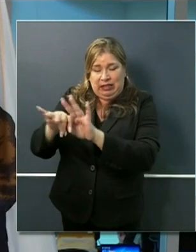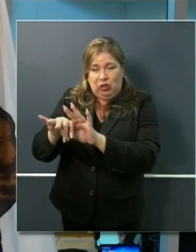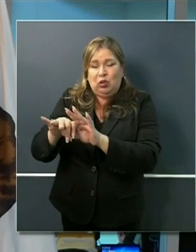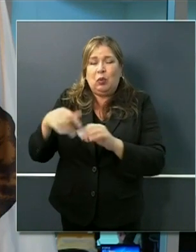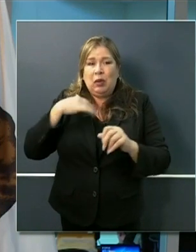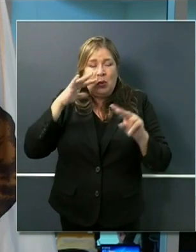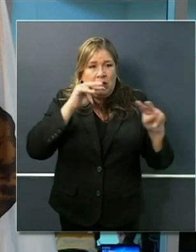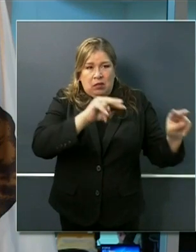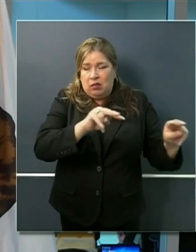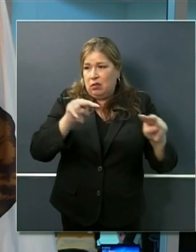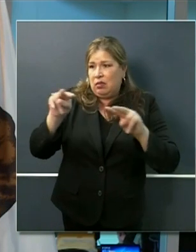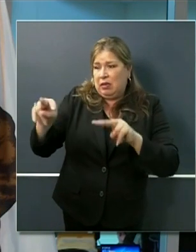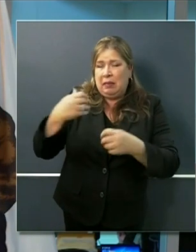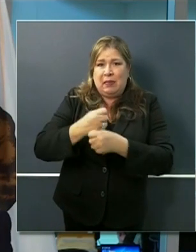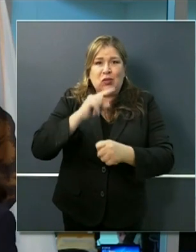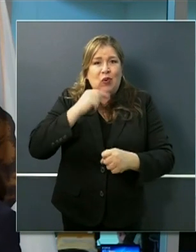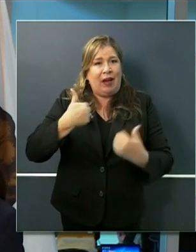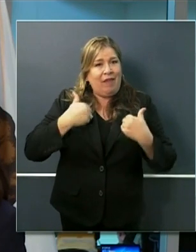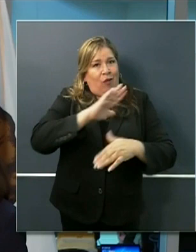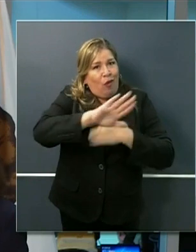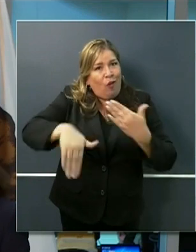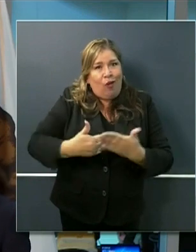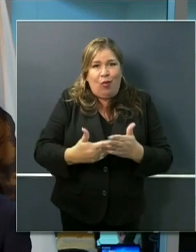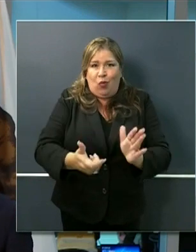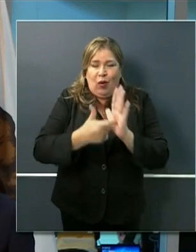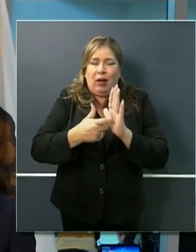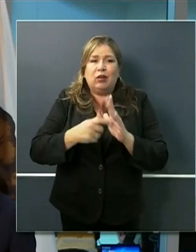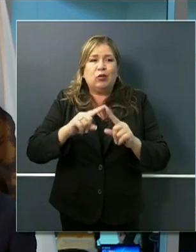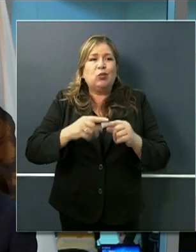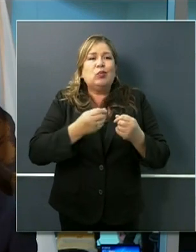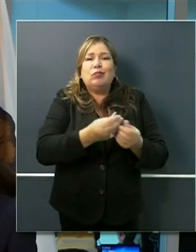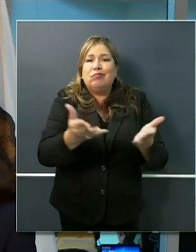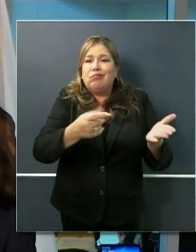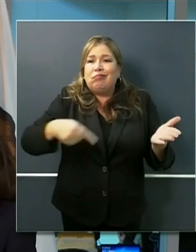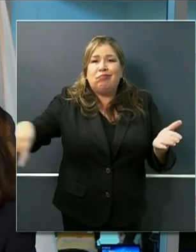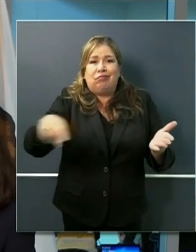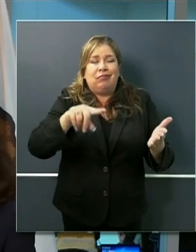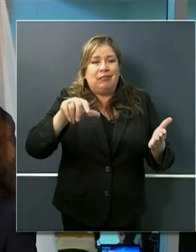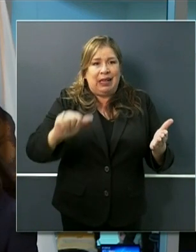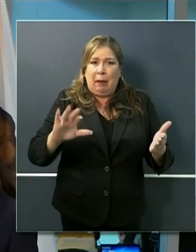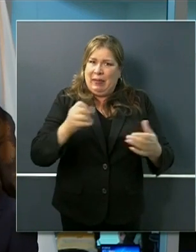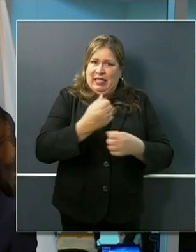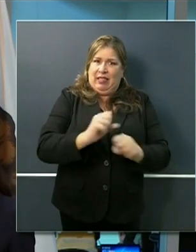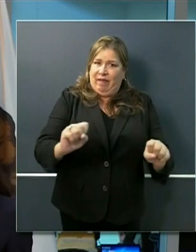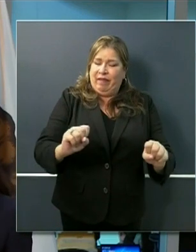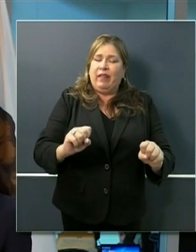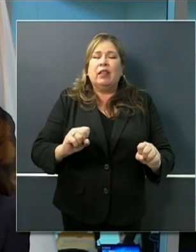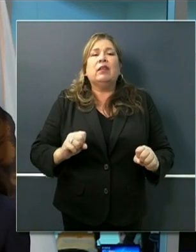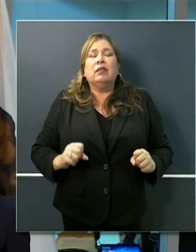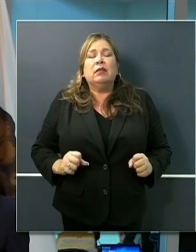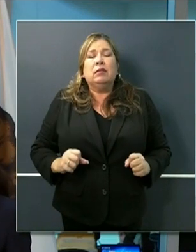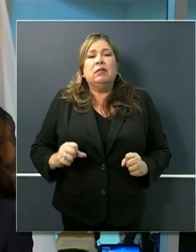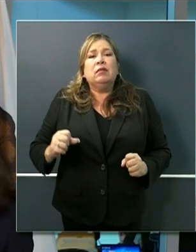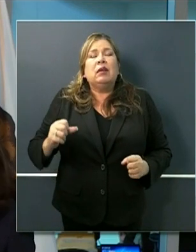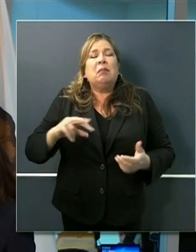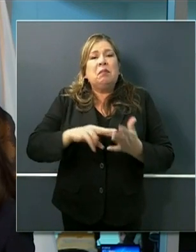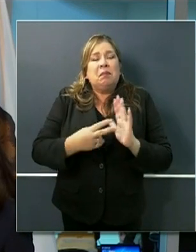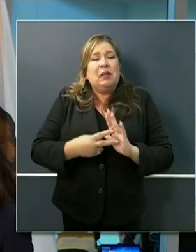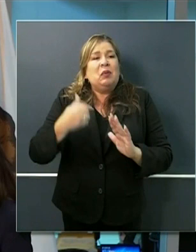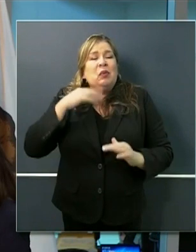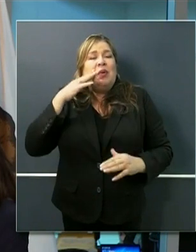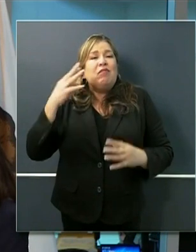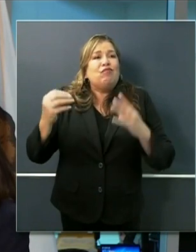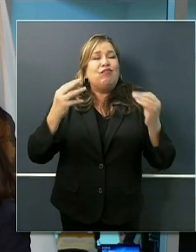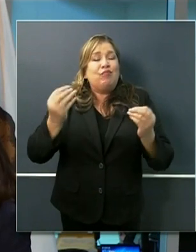these areas to make sure that others can be safe in other places as well and that those resources can be broader as we begin to spend less time in the home